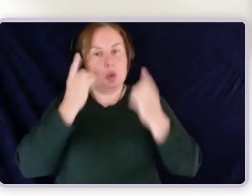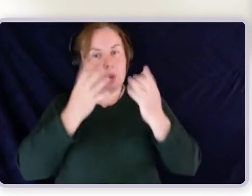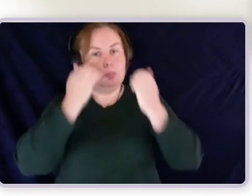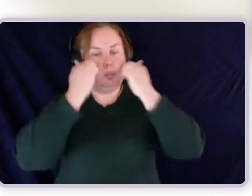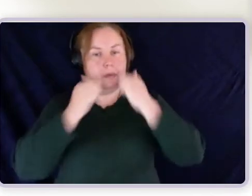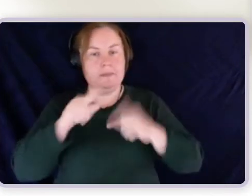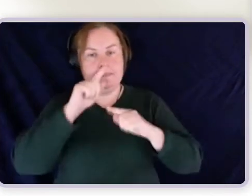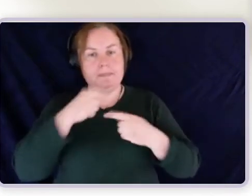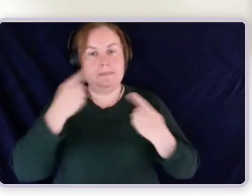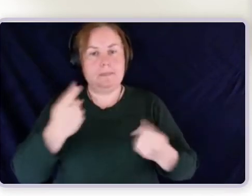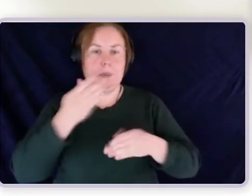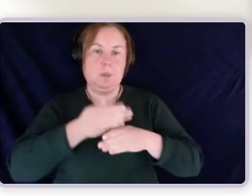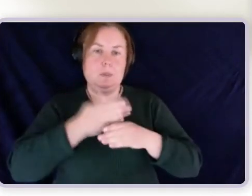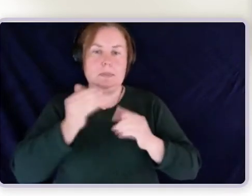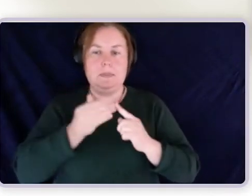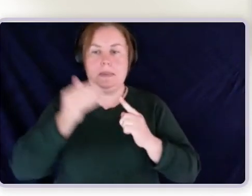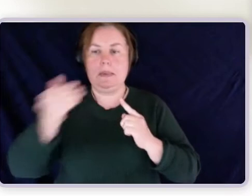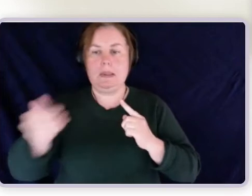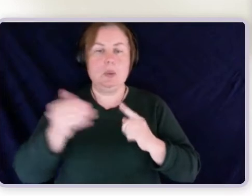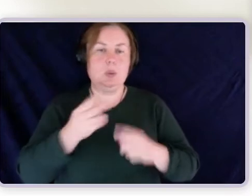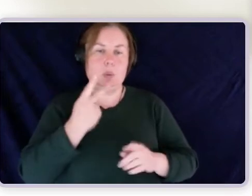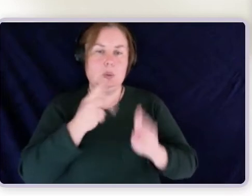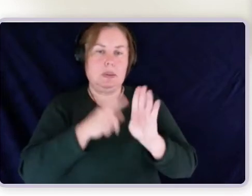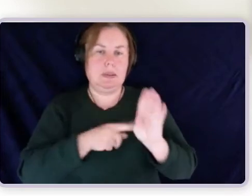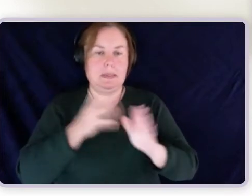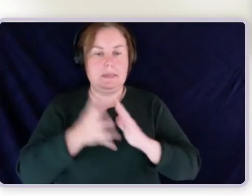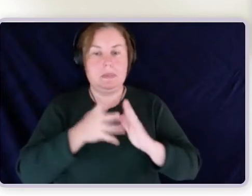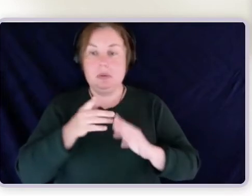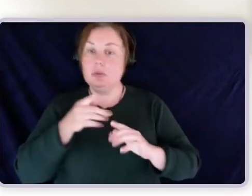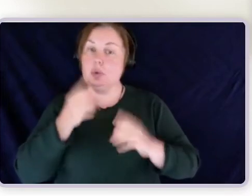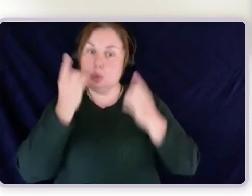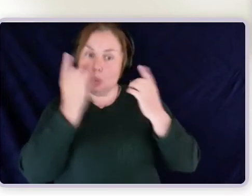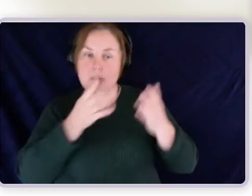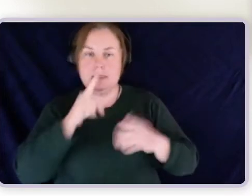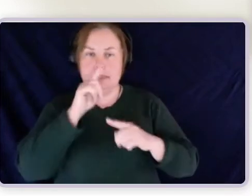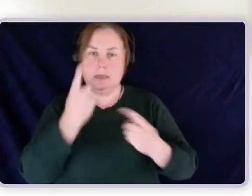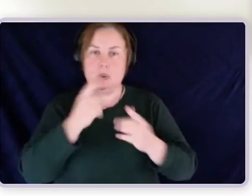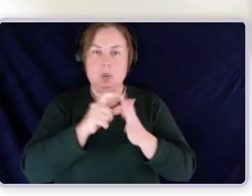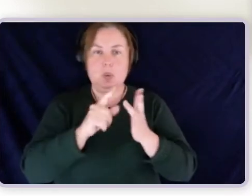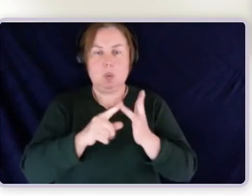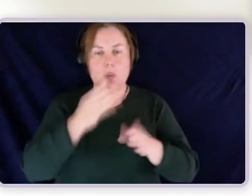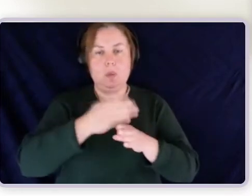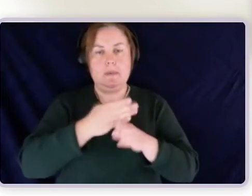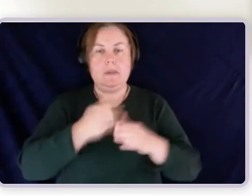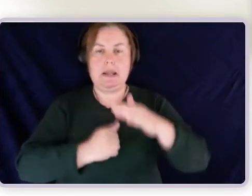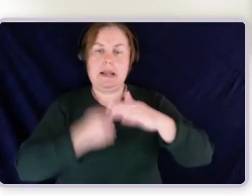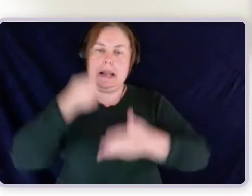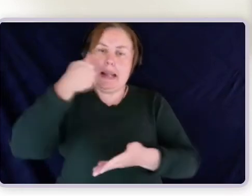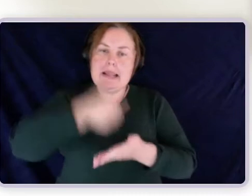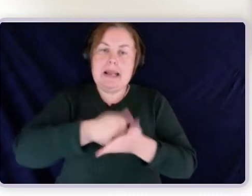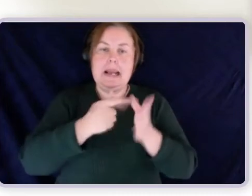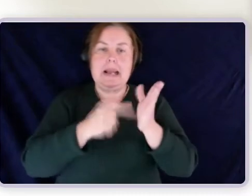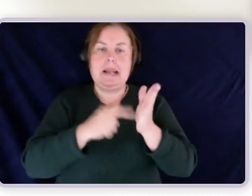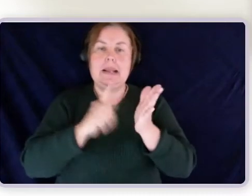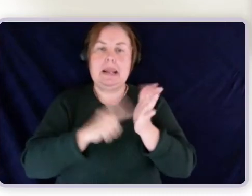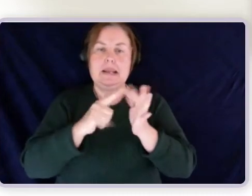two years, and it means that you are unable to do work of at least 15 hours per week. It's important